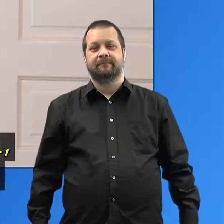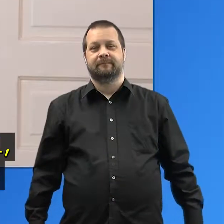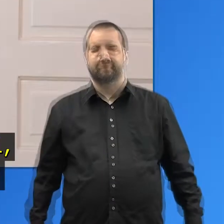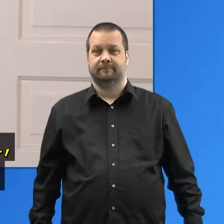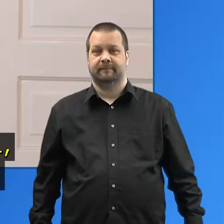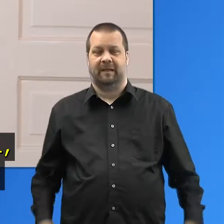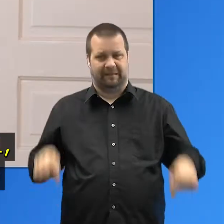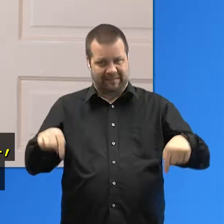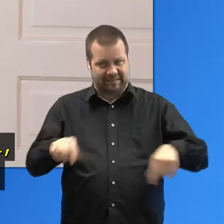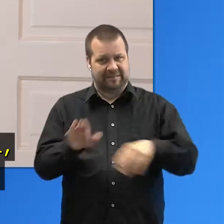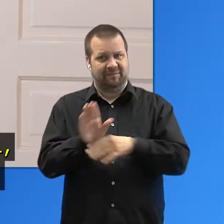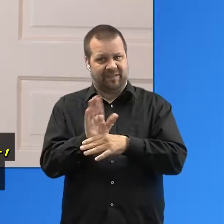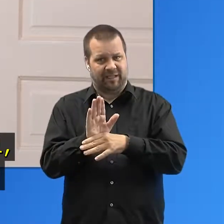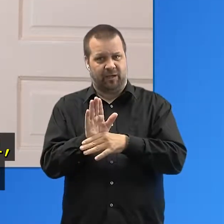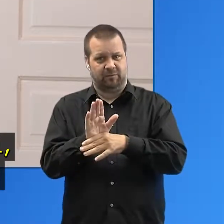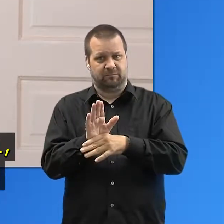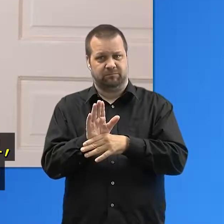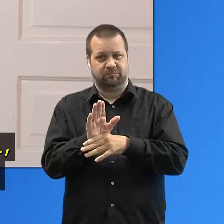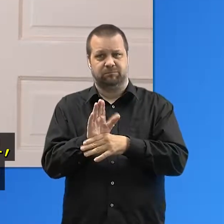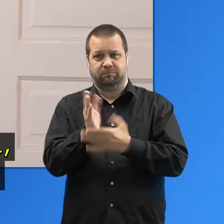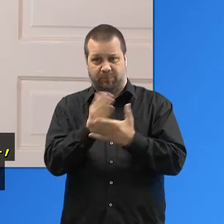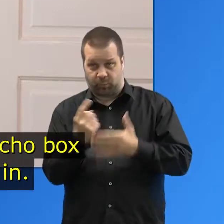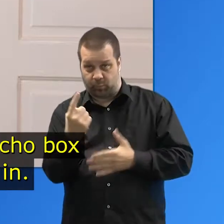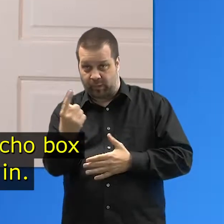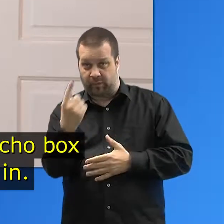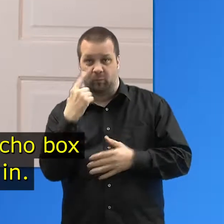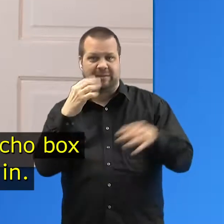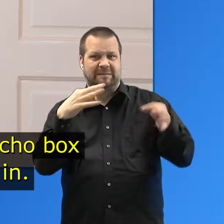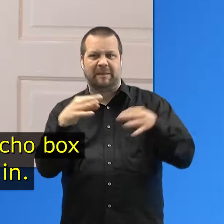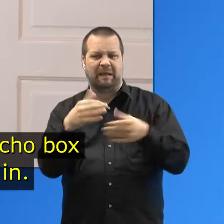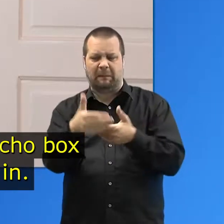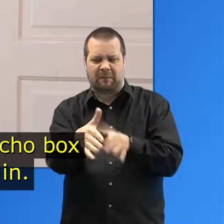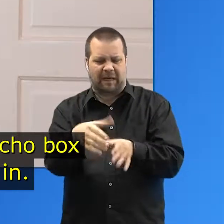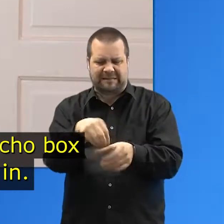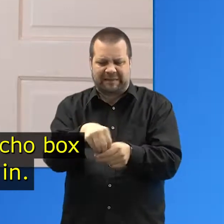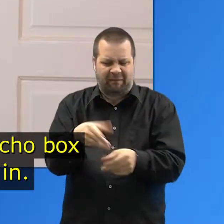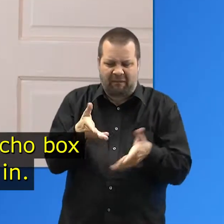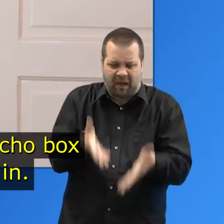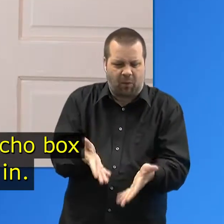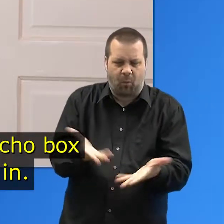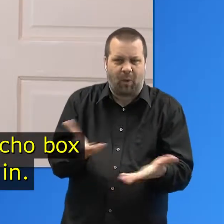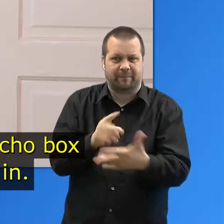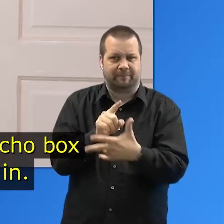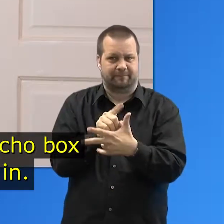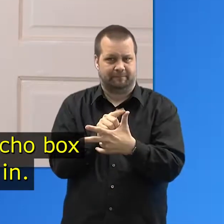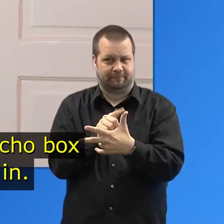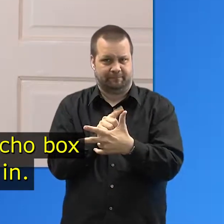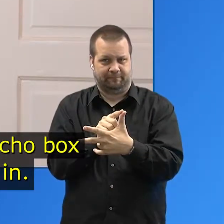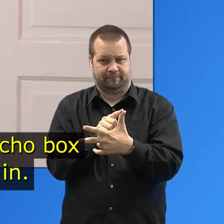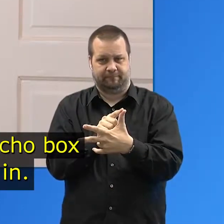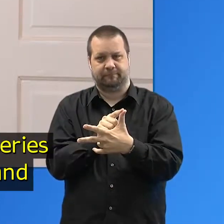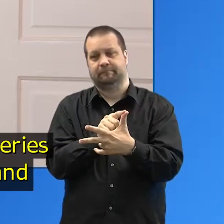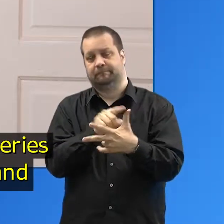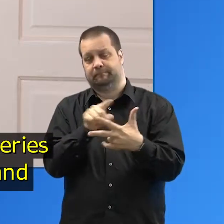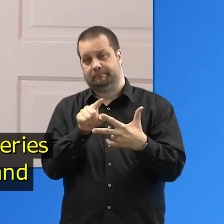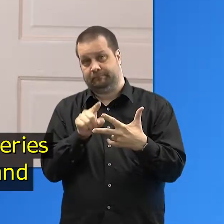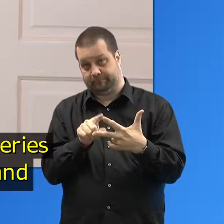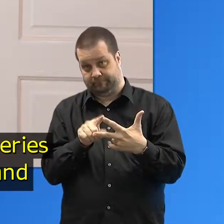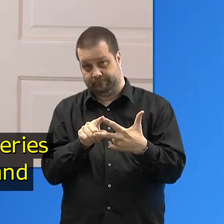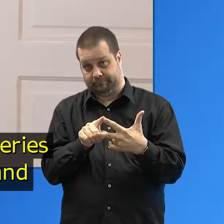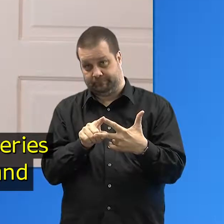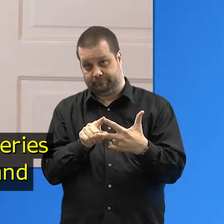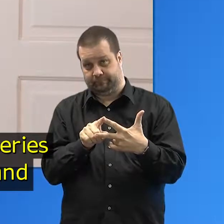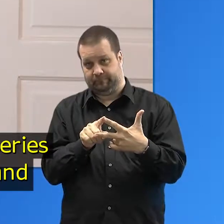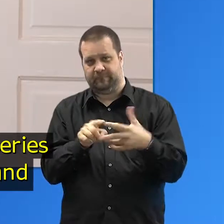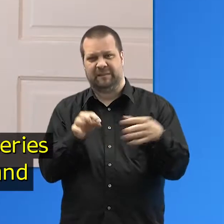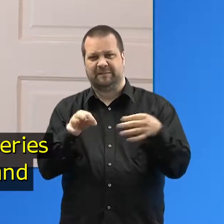This video, Part 1, will help explain what's in the Amazon Echo box and how to plug it in. Part 2 of